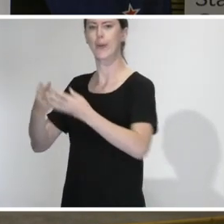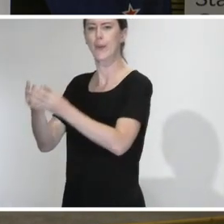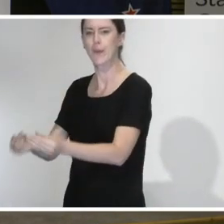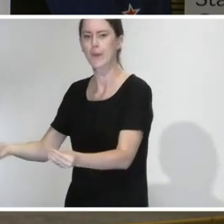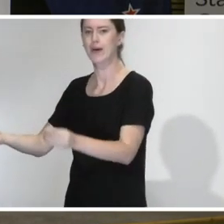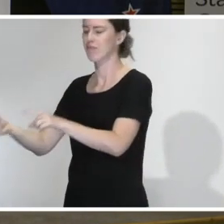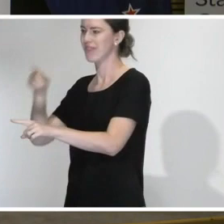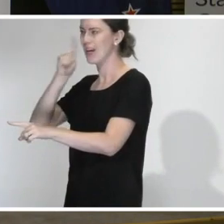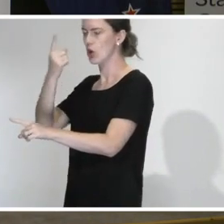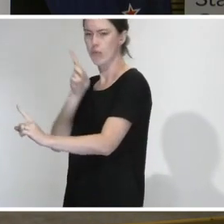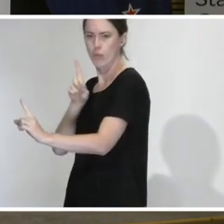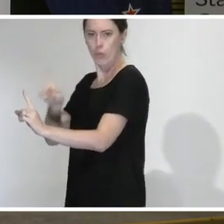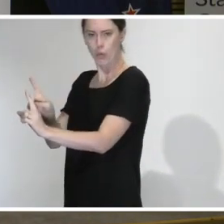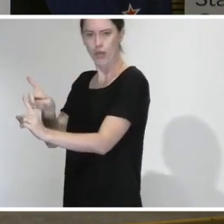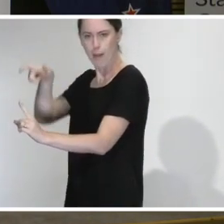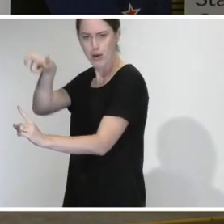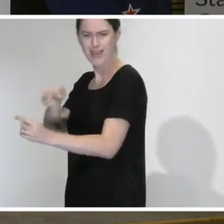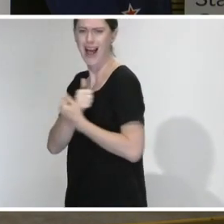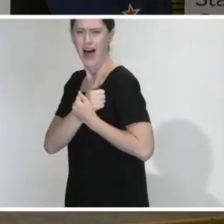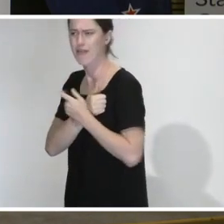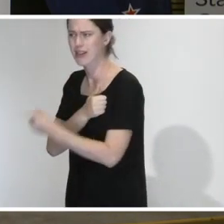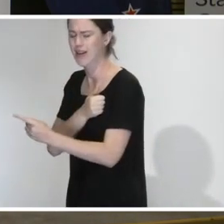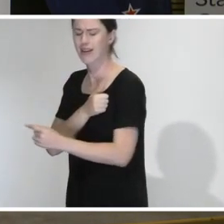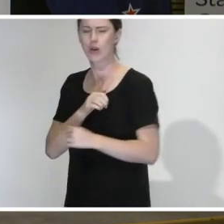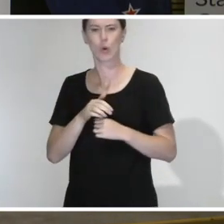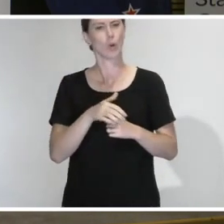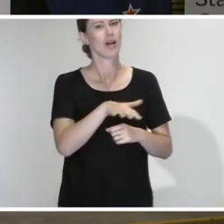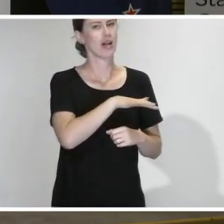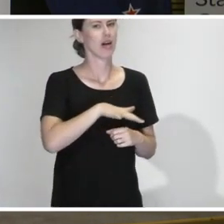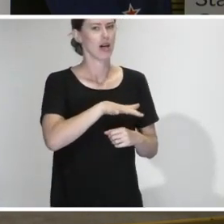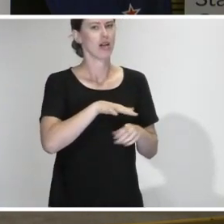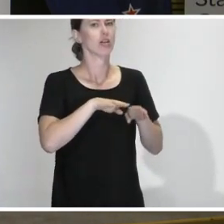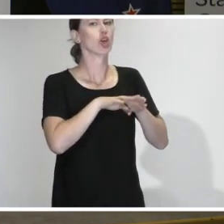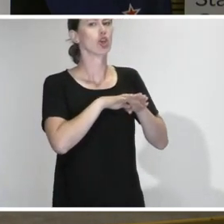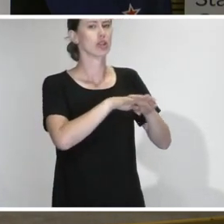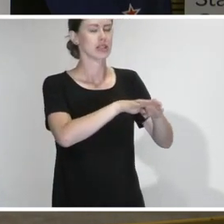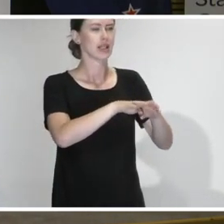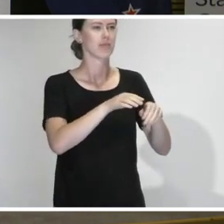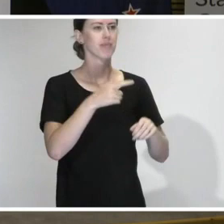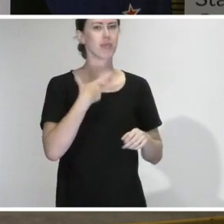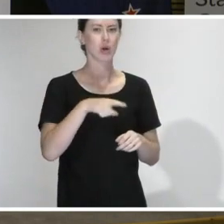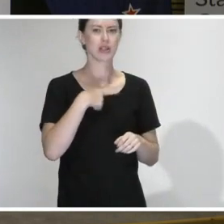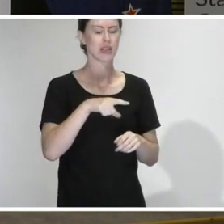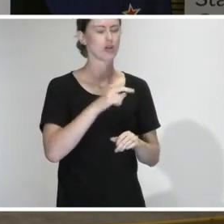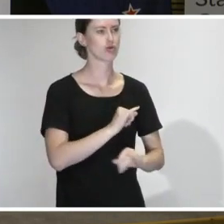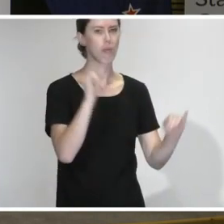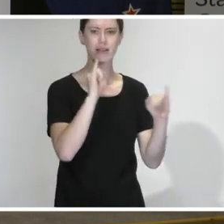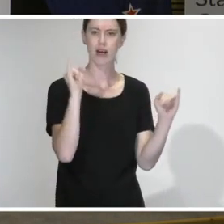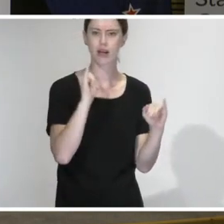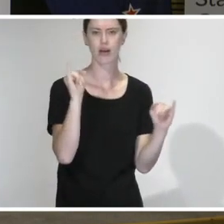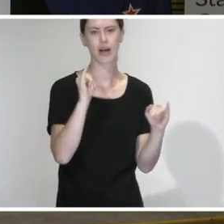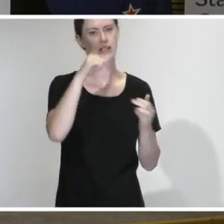that other one when they were cremated. This has been an area where there's been utter consistency, because as you can imagine, being such a traumatic